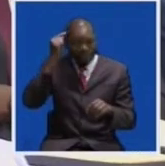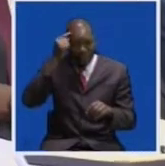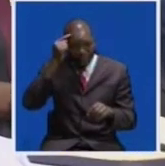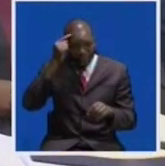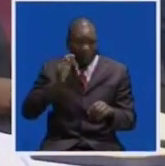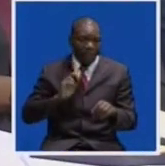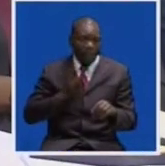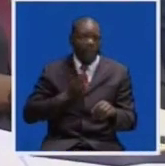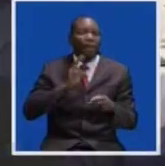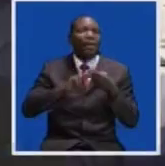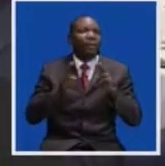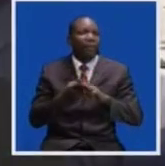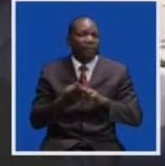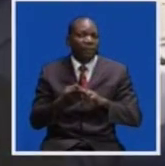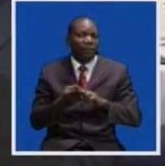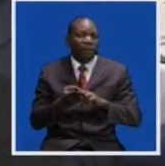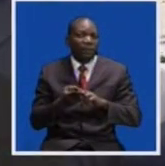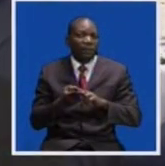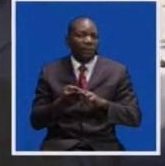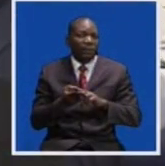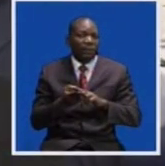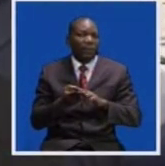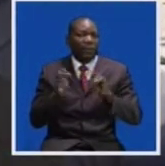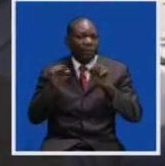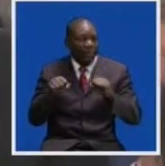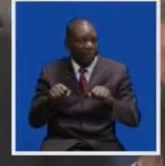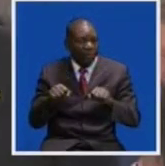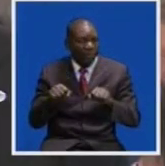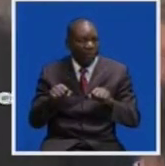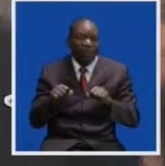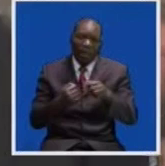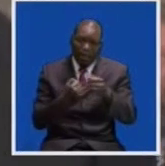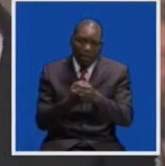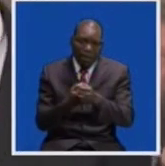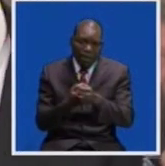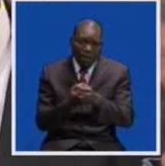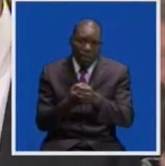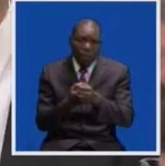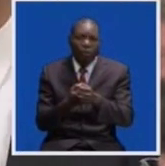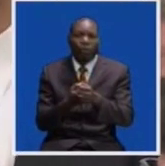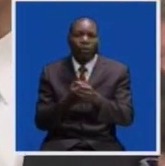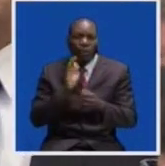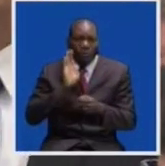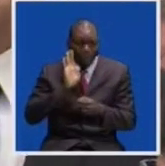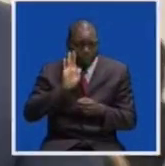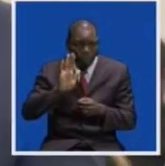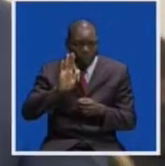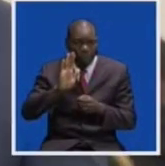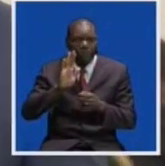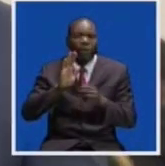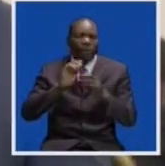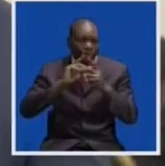partnerships will be on your side to achieve your objective.